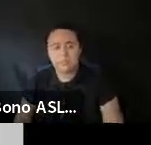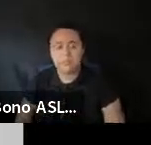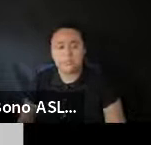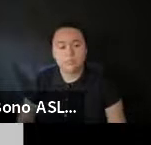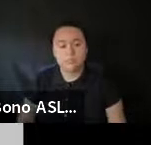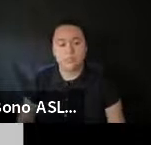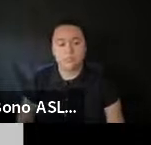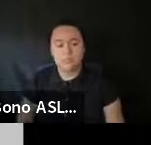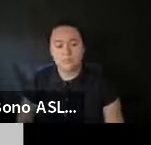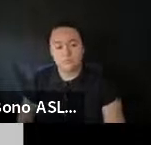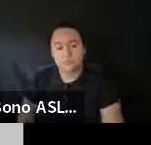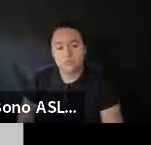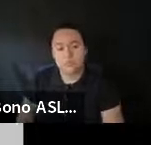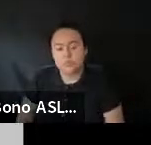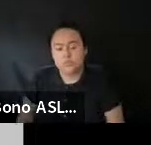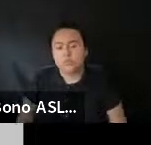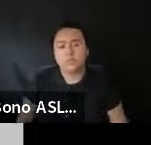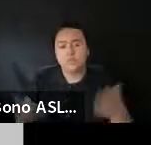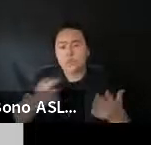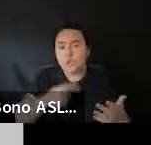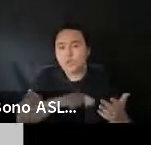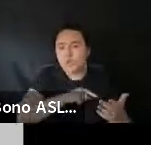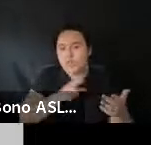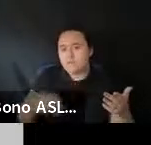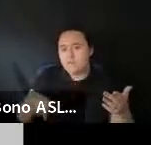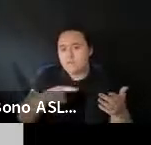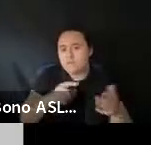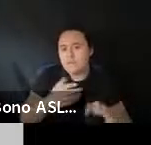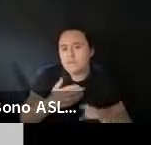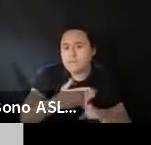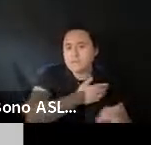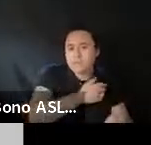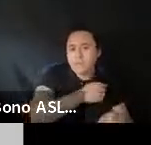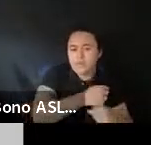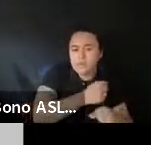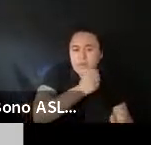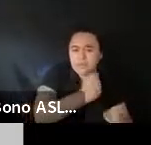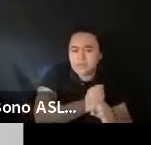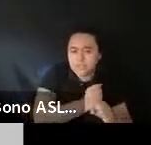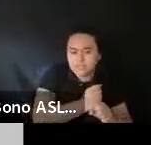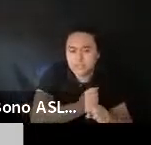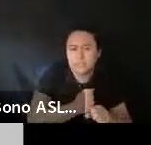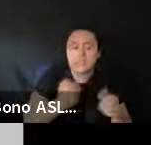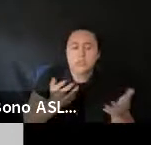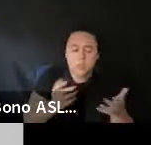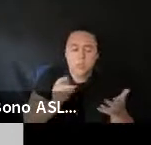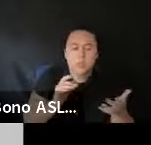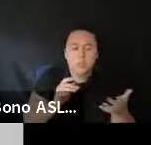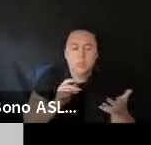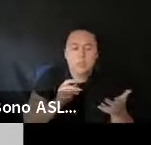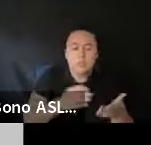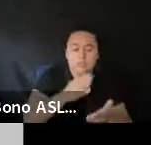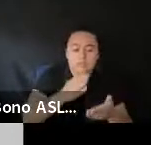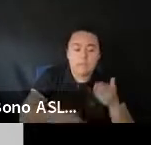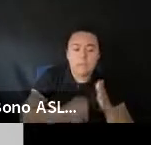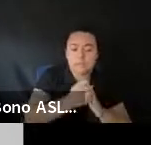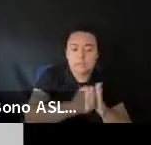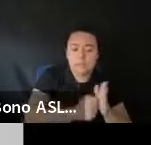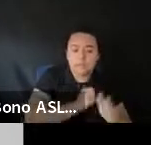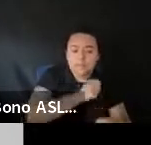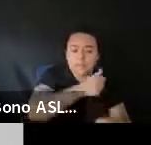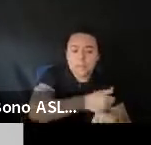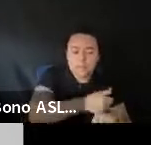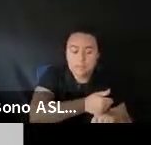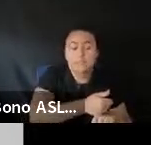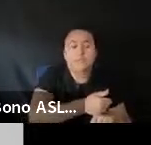What qualifies. Again. It's everything. From pre-production. So. Once the final script is established. Uh.